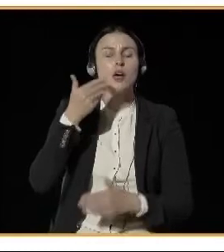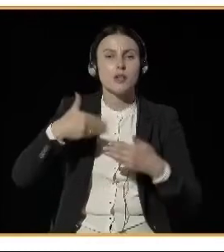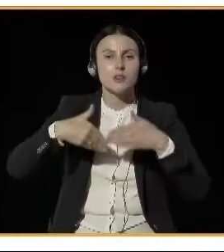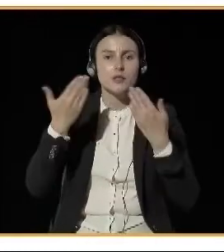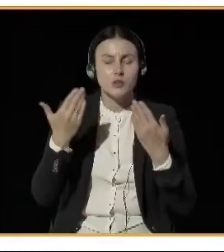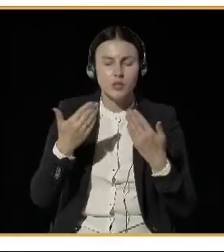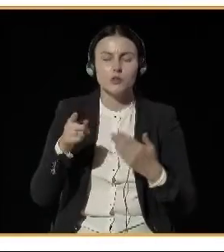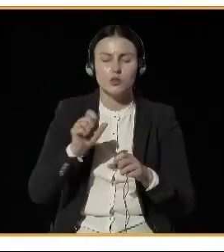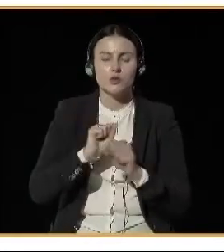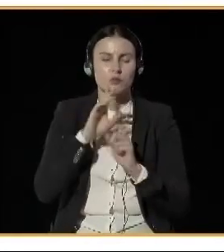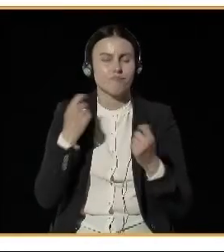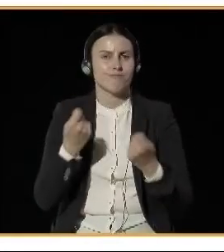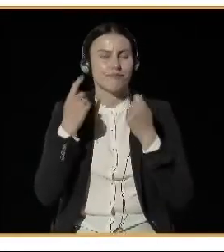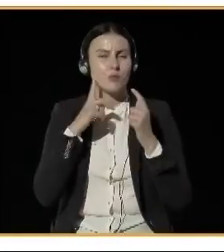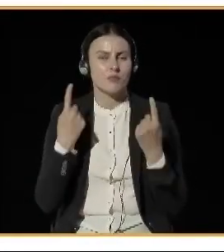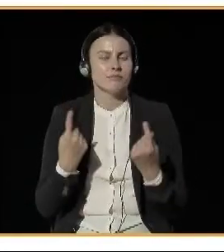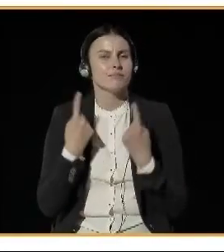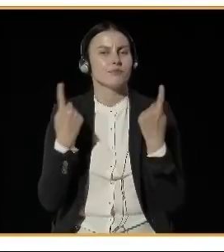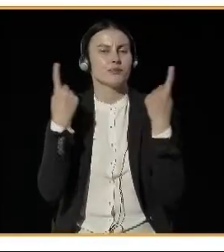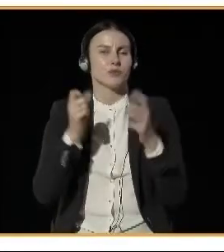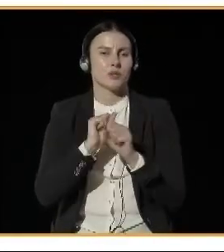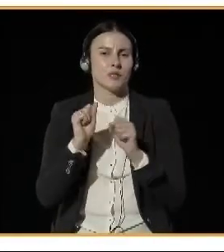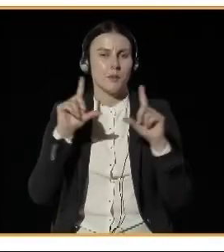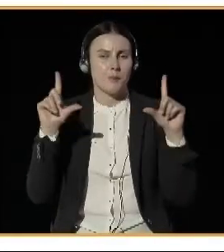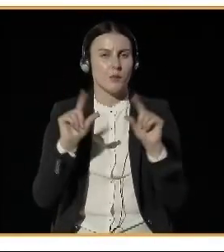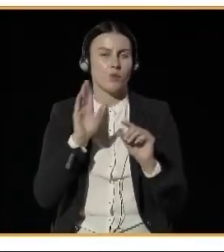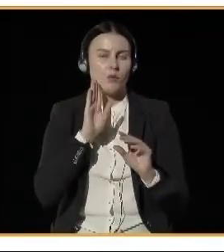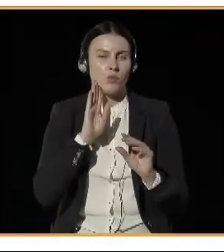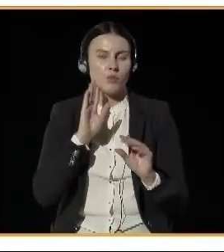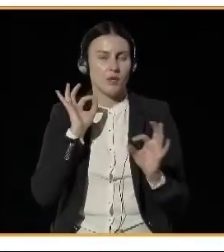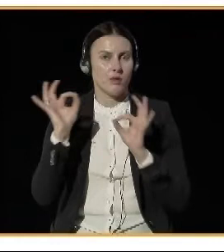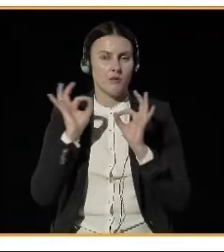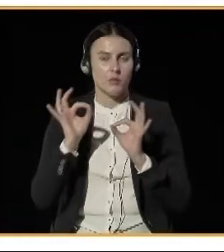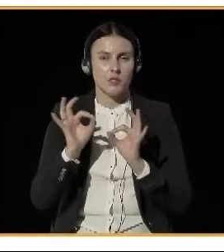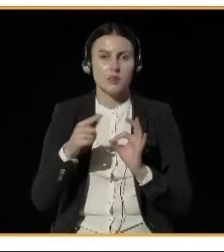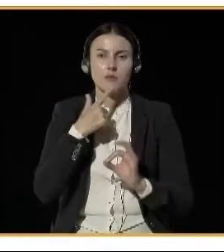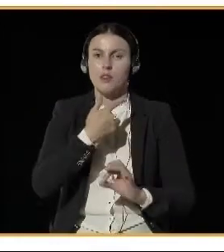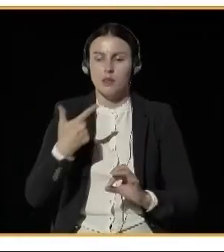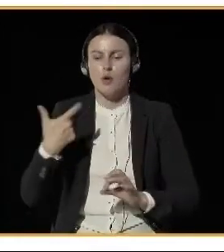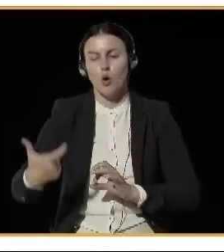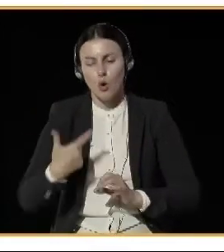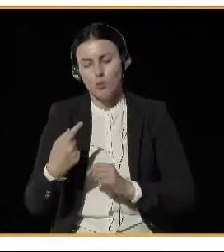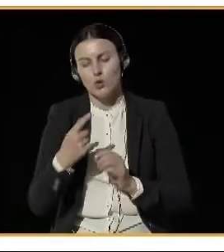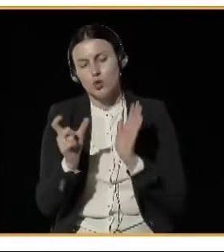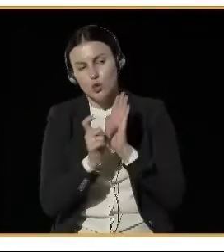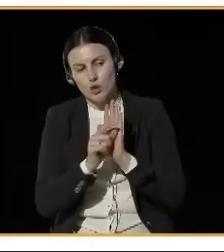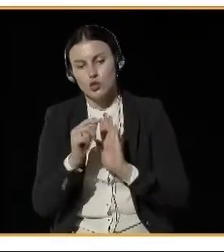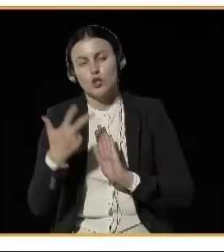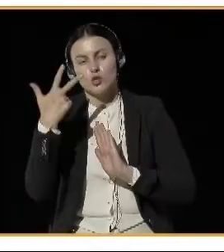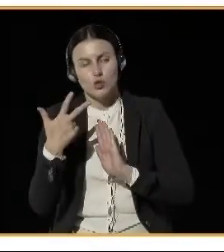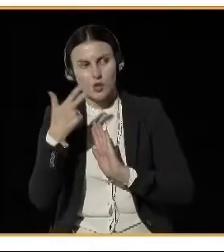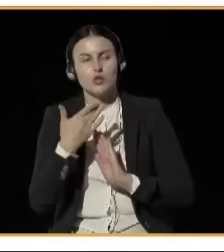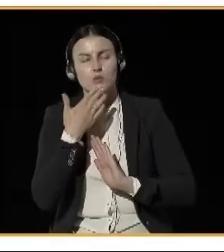unnecessary in the city of Reykjavik. And the last is for the idle engines and it says breathe easier,